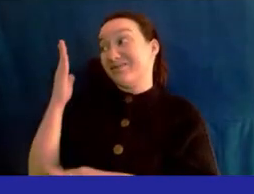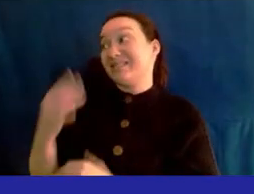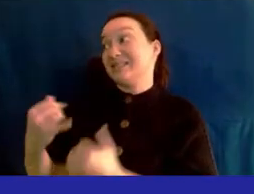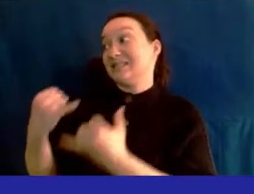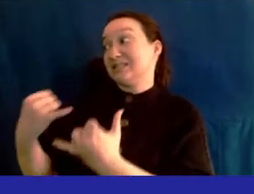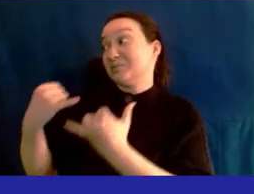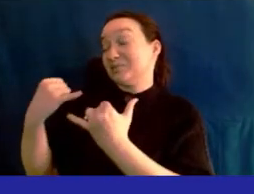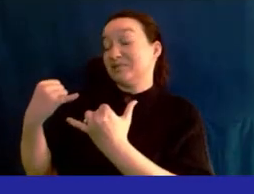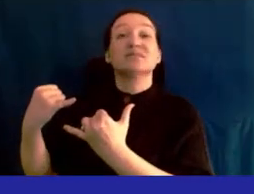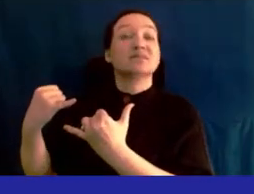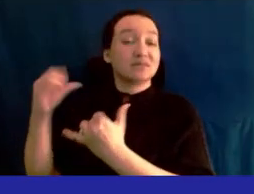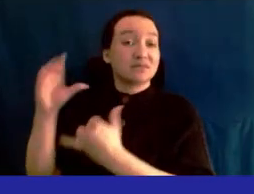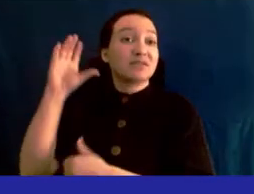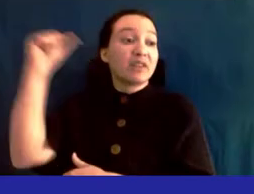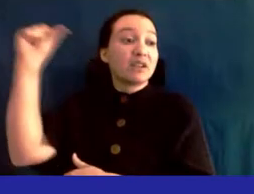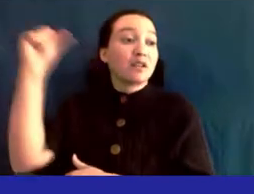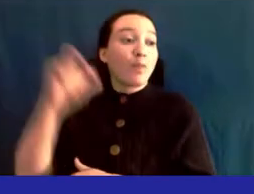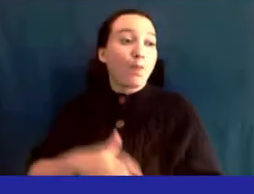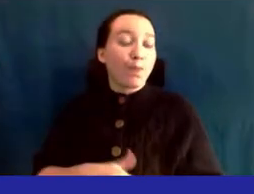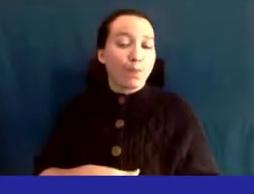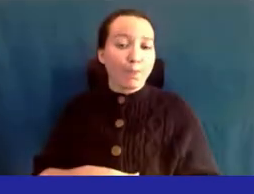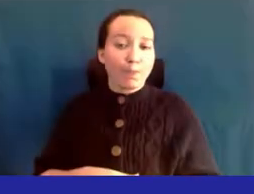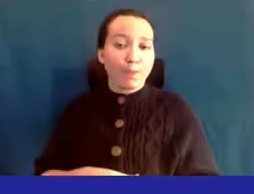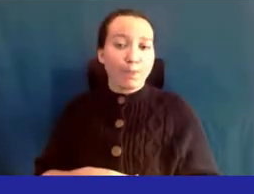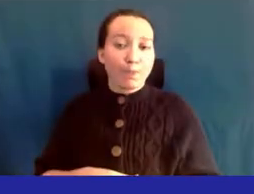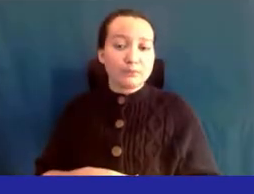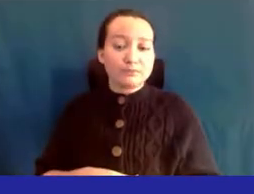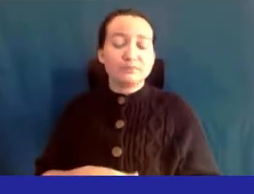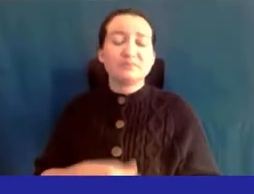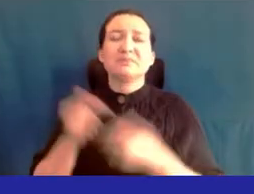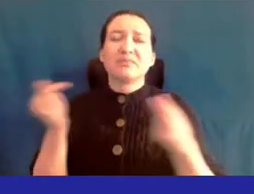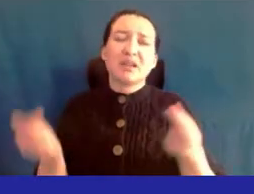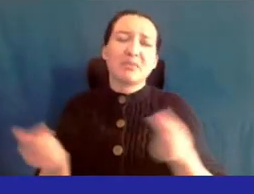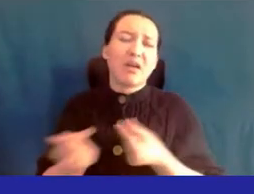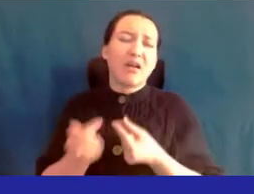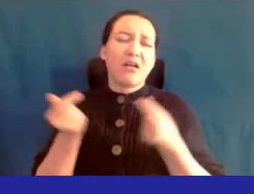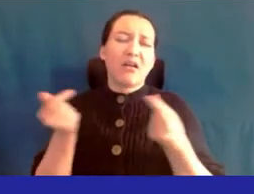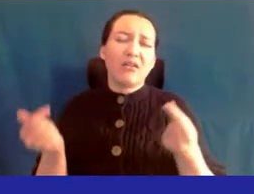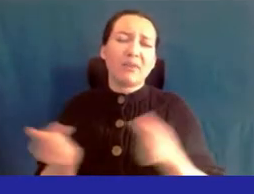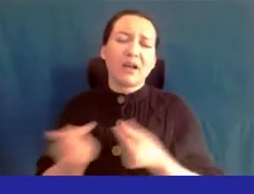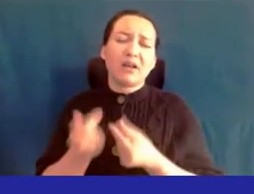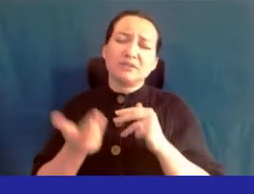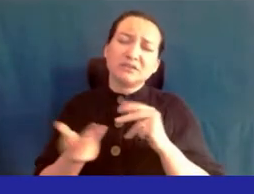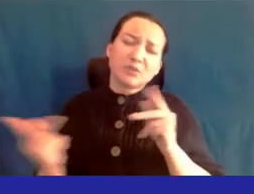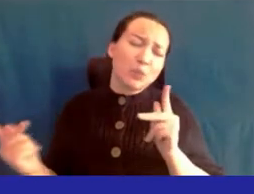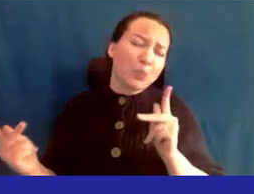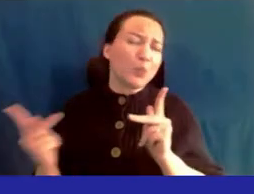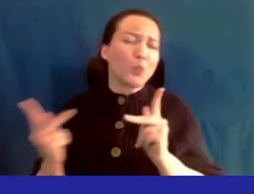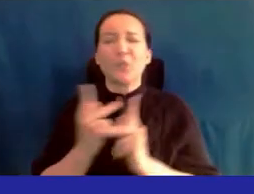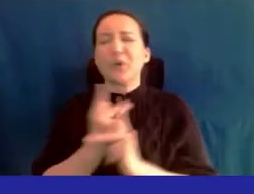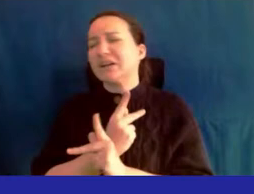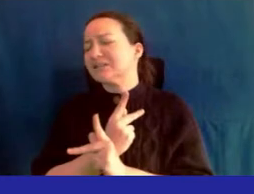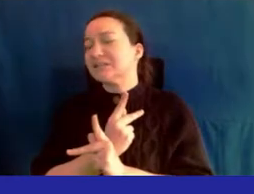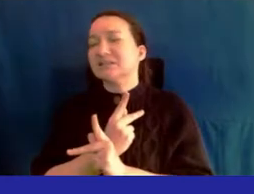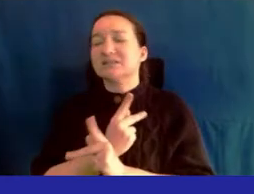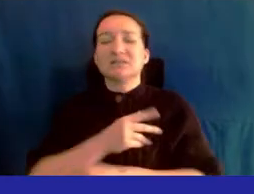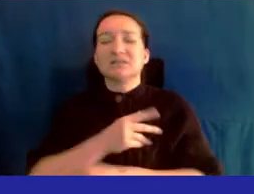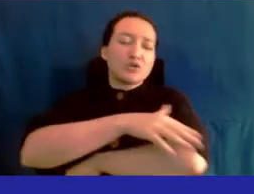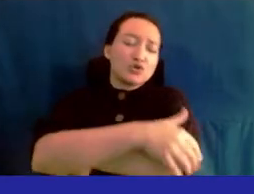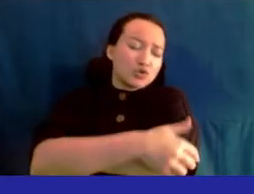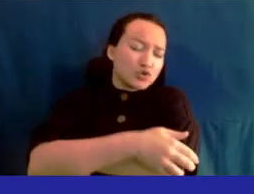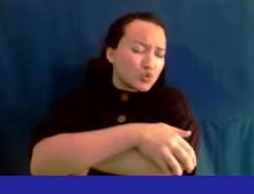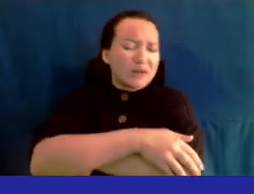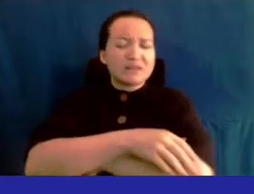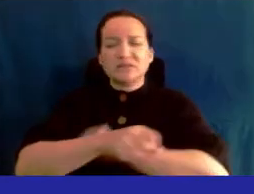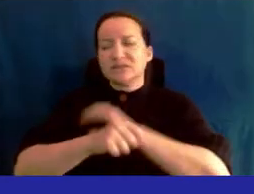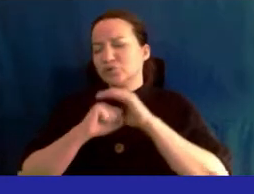And we left with pain that was increasing. And I mean, in my joints and everything.